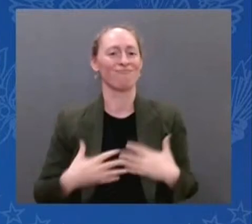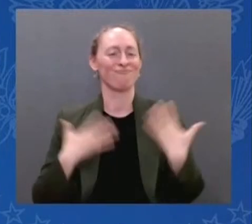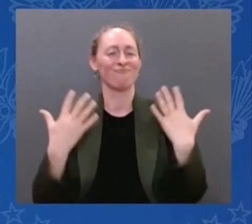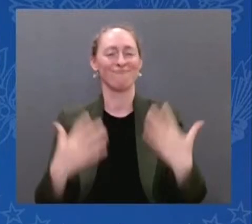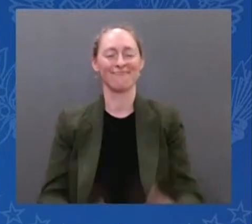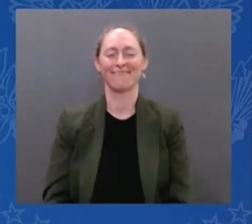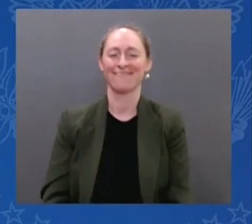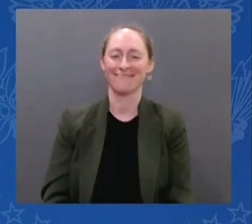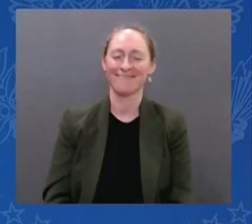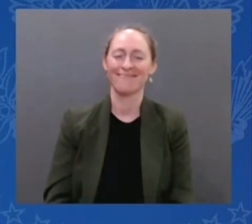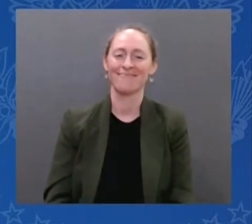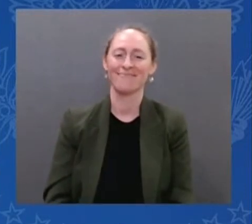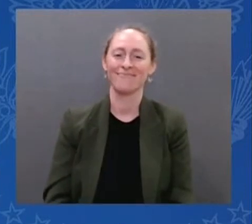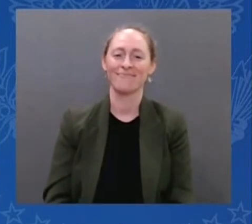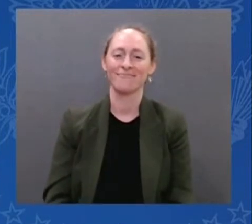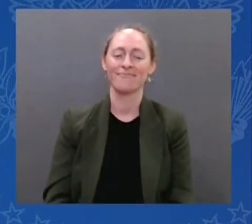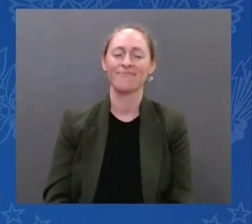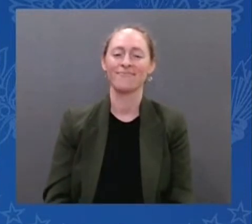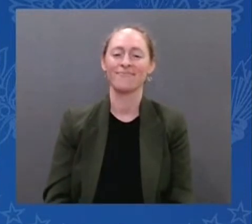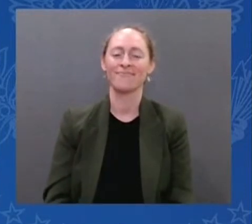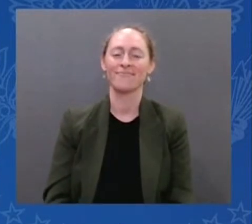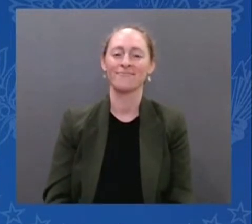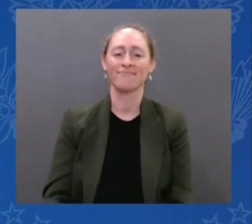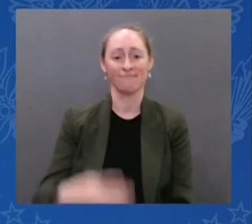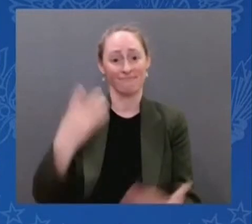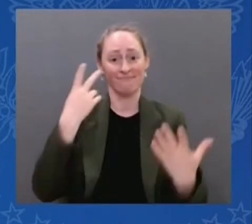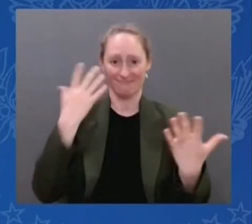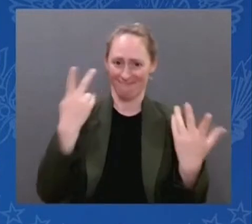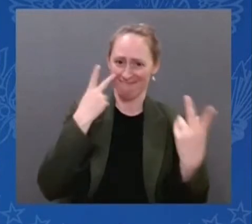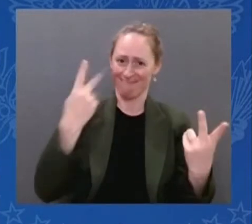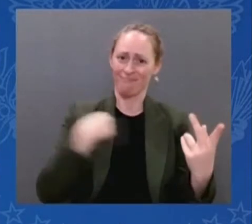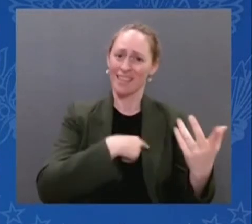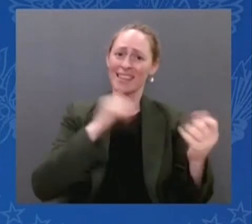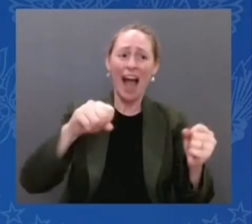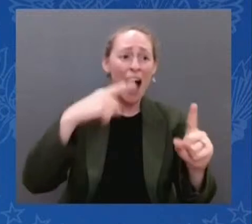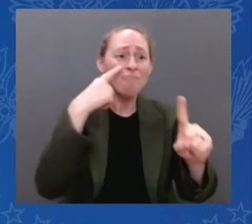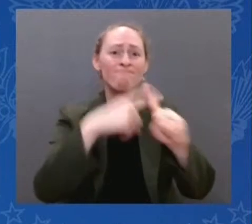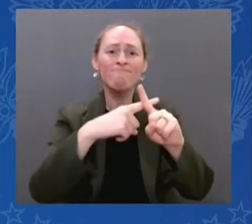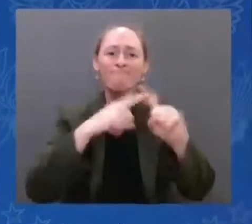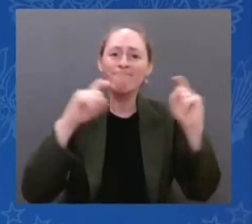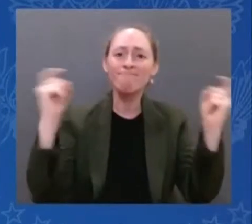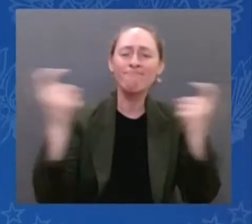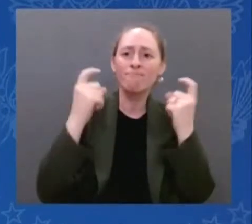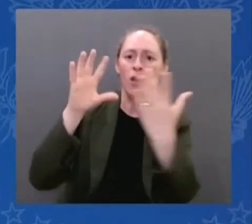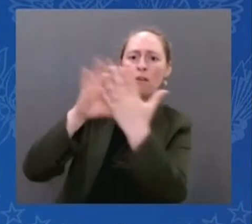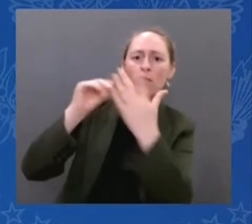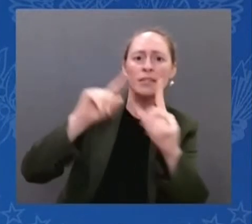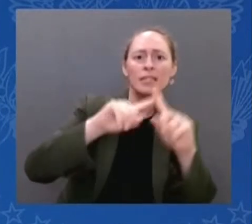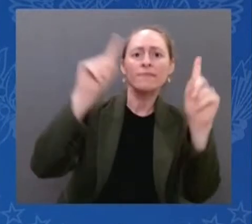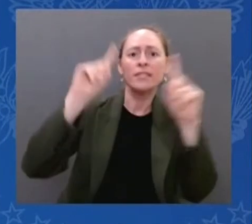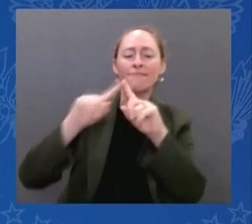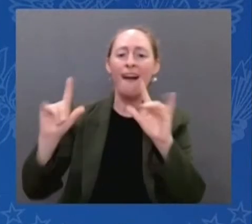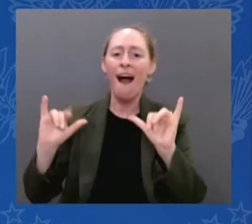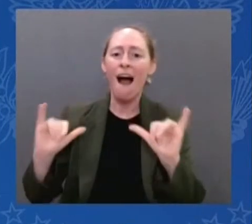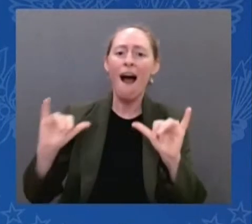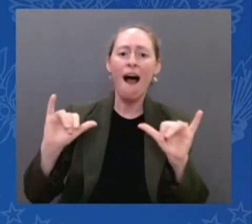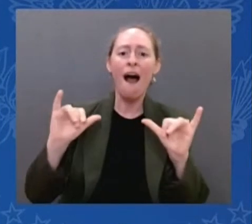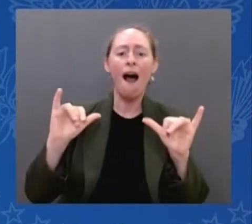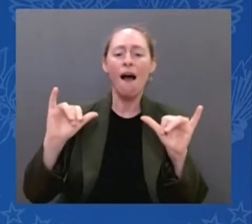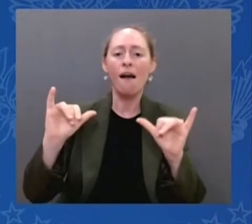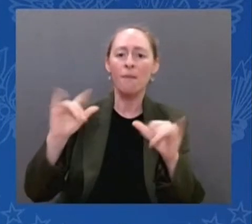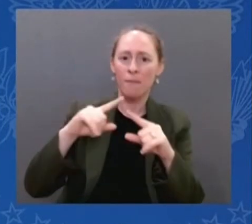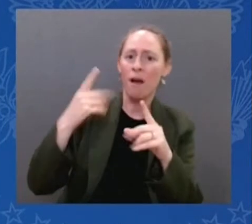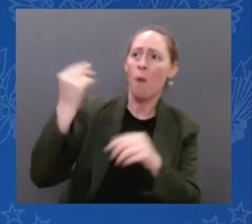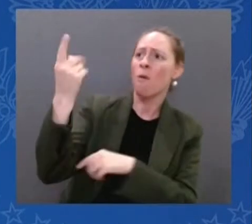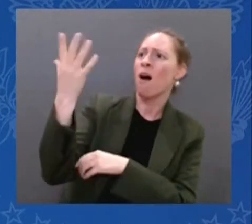discover, not just about distant places, but about our very own planet and climate, like NASA's Earth Systems Observatory that we